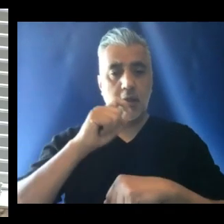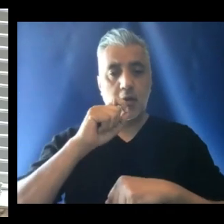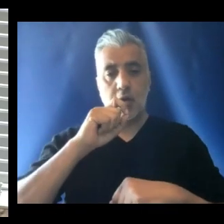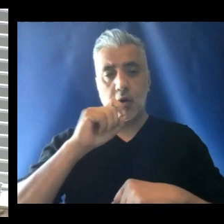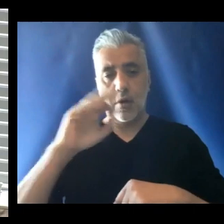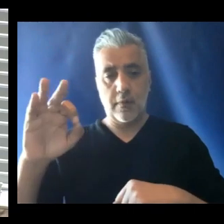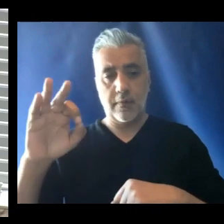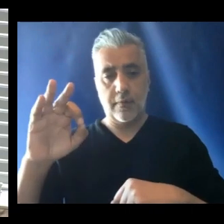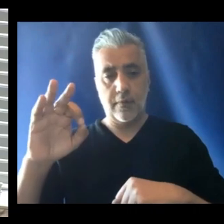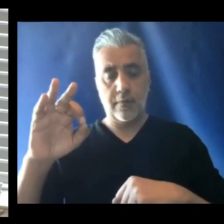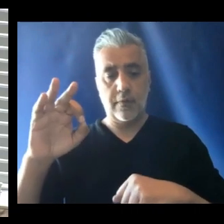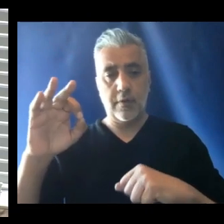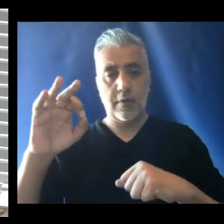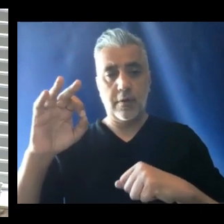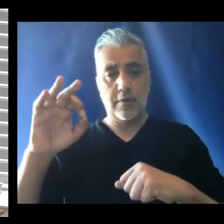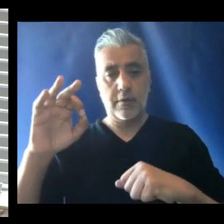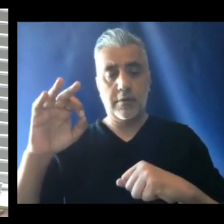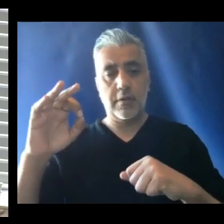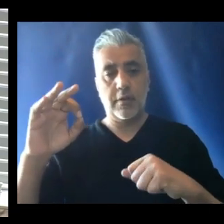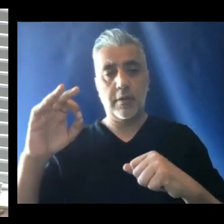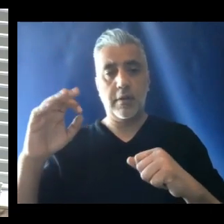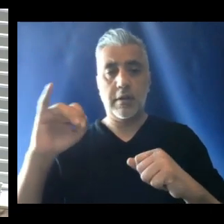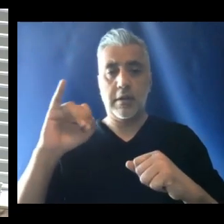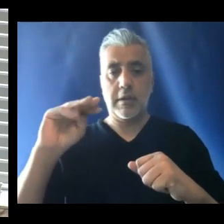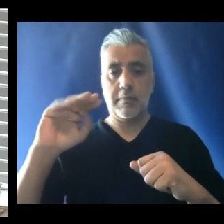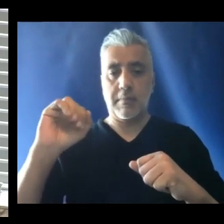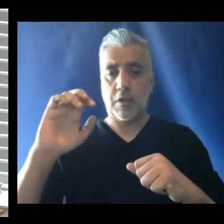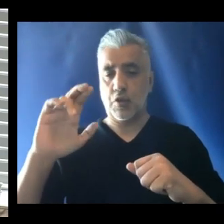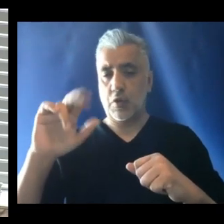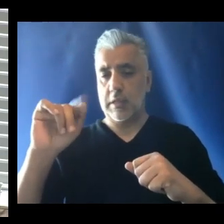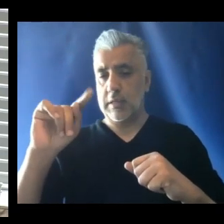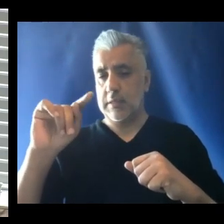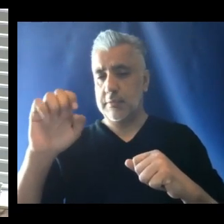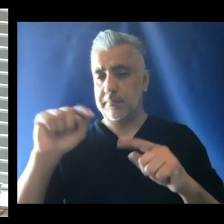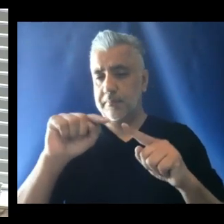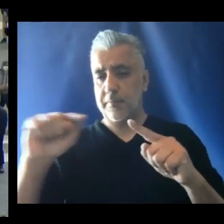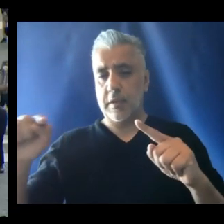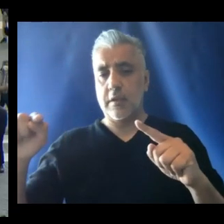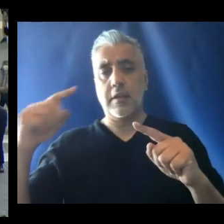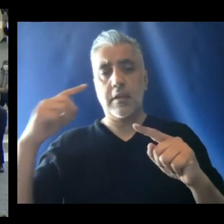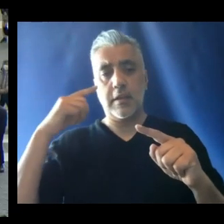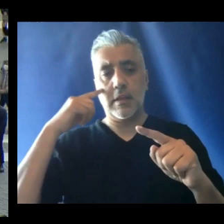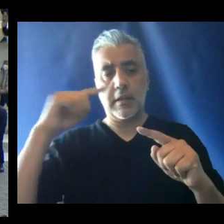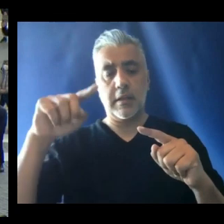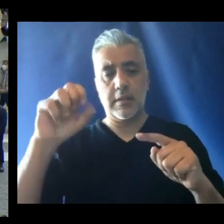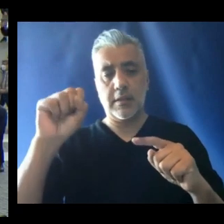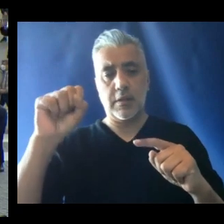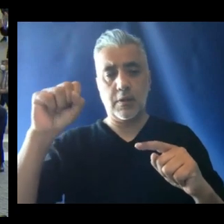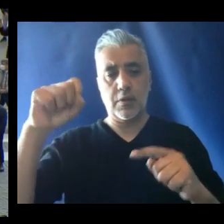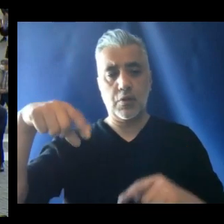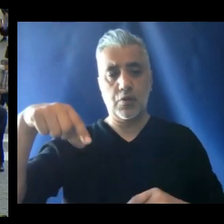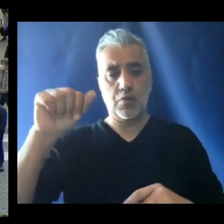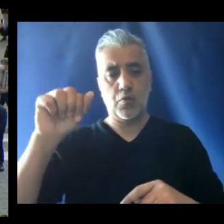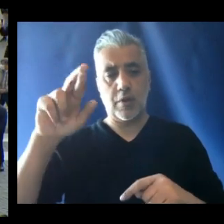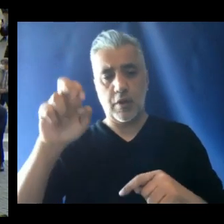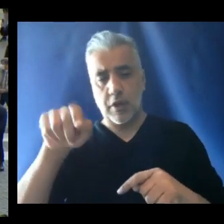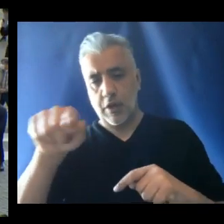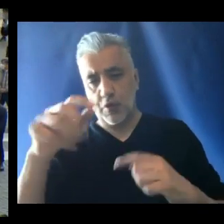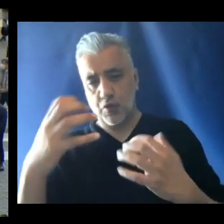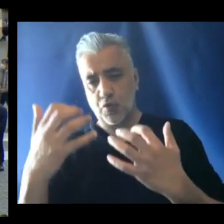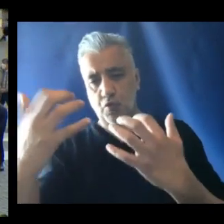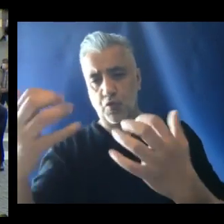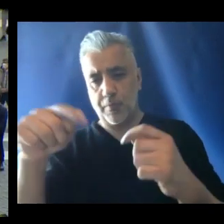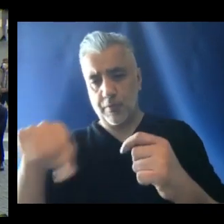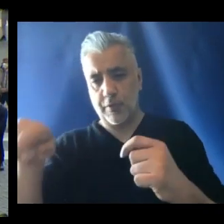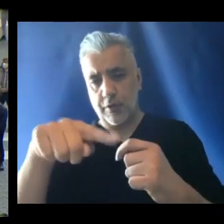the Immaculate University. I'm sure you saw in the piazza there, in the square, the Catholic University